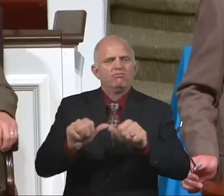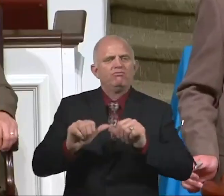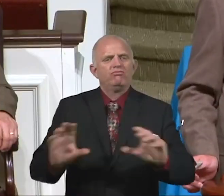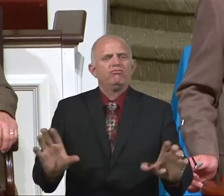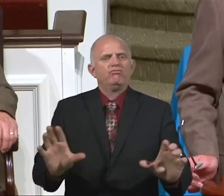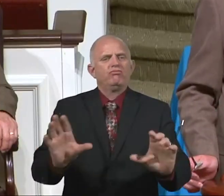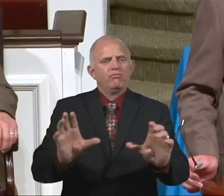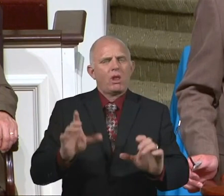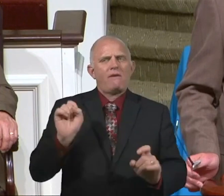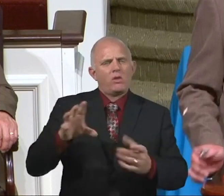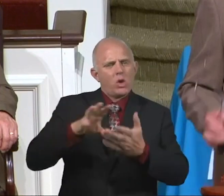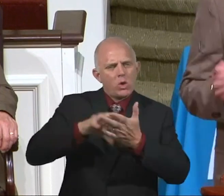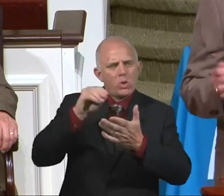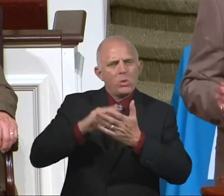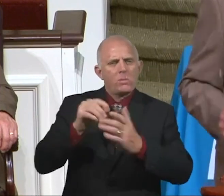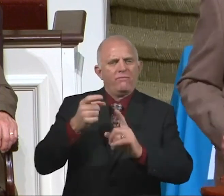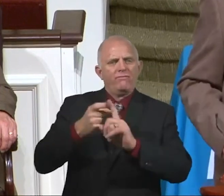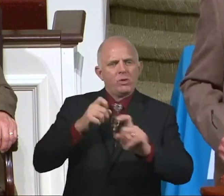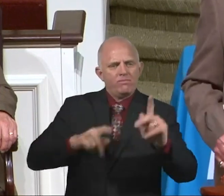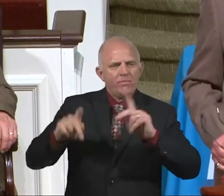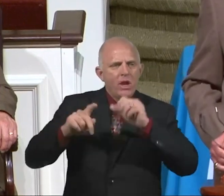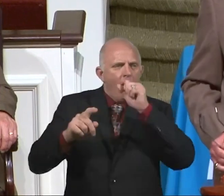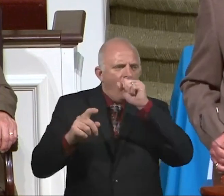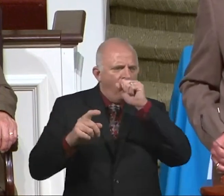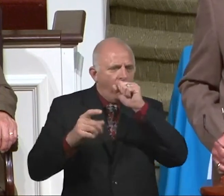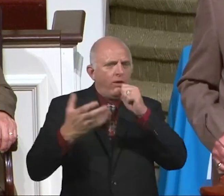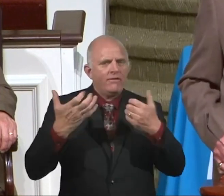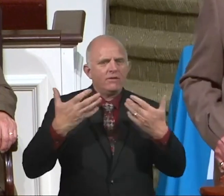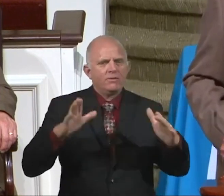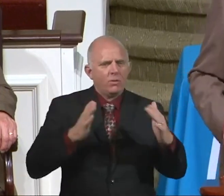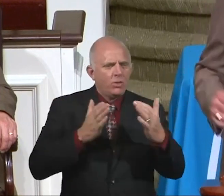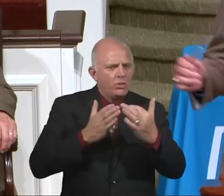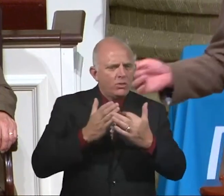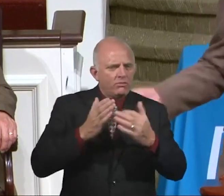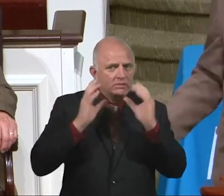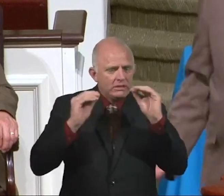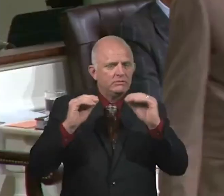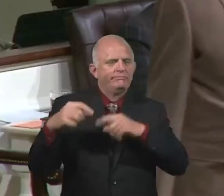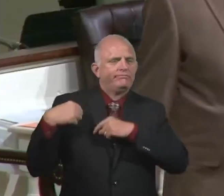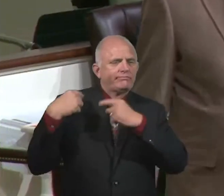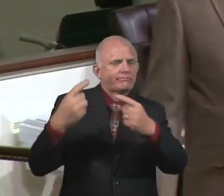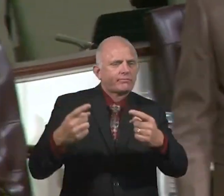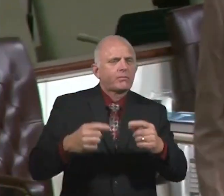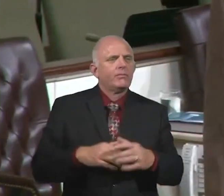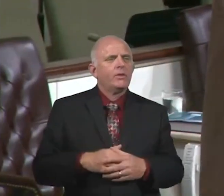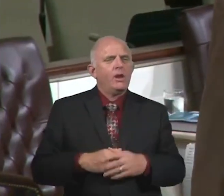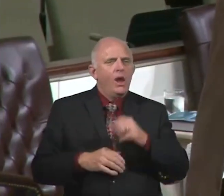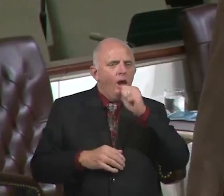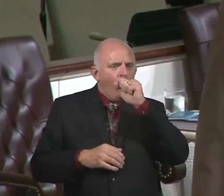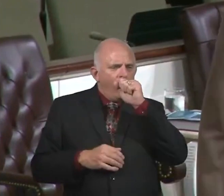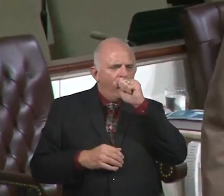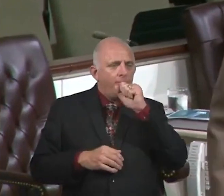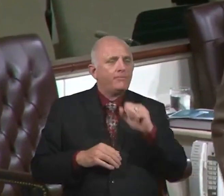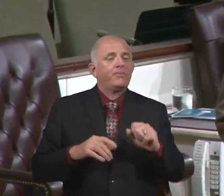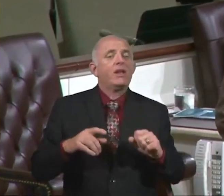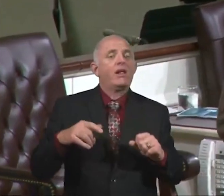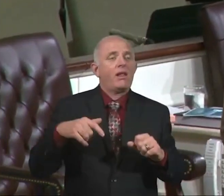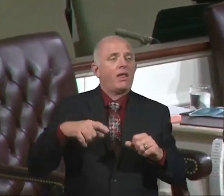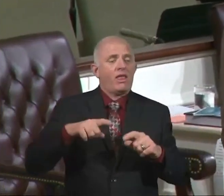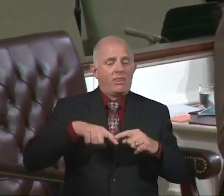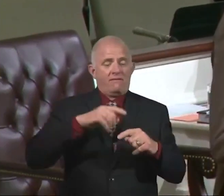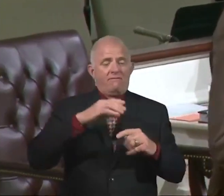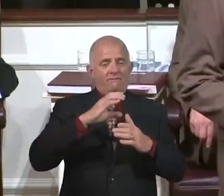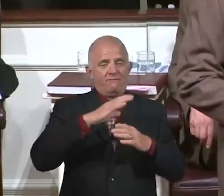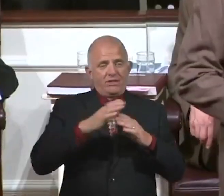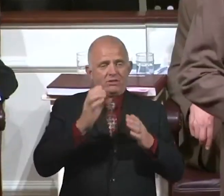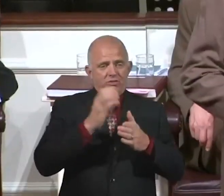them from. And then he says, you have to give devotion to the word of God. And he closes in chapter three about the word of